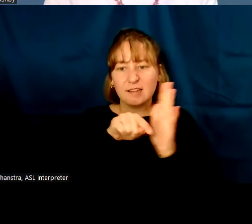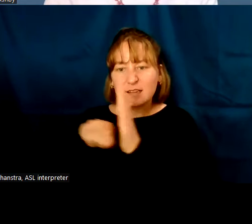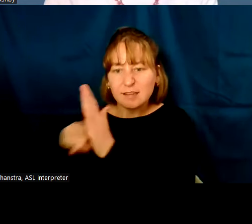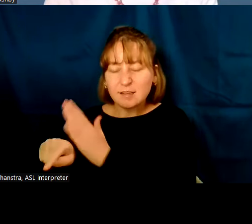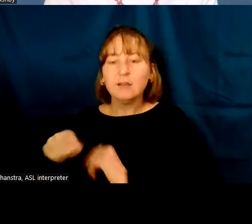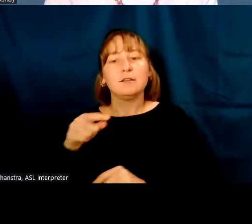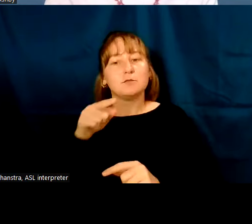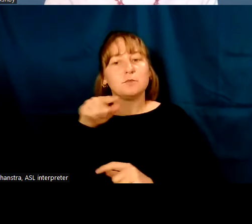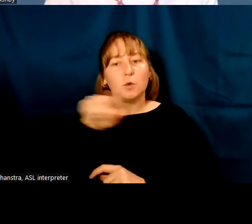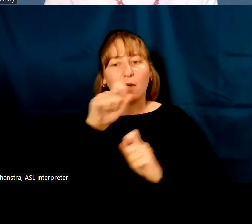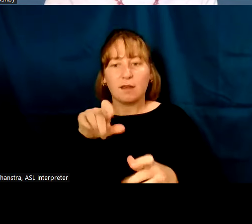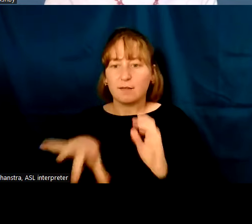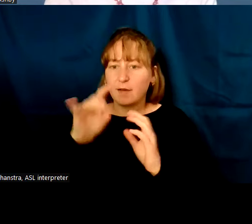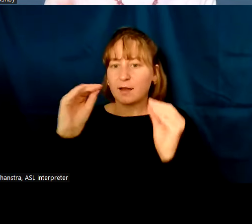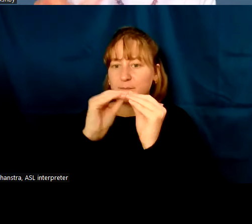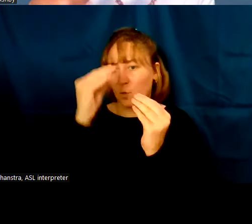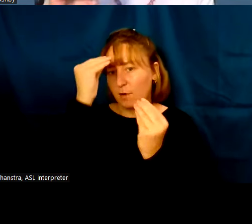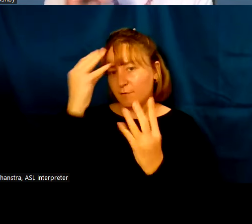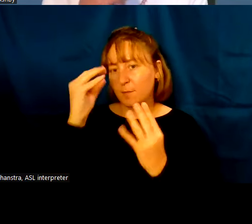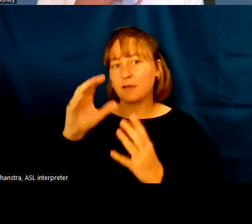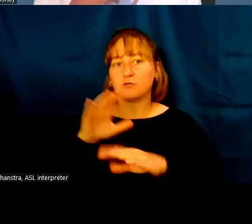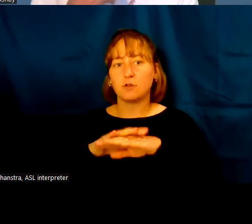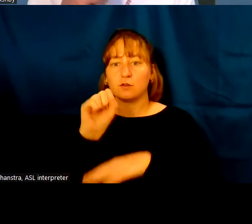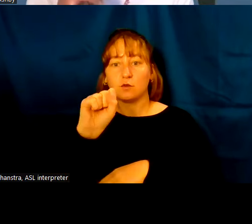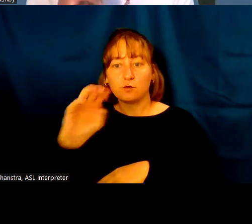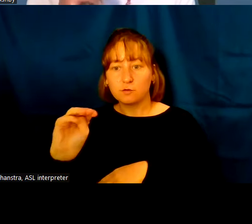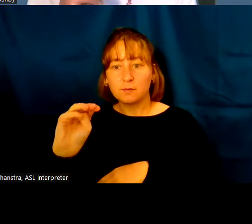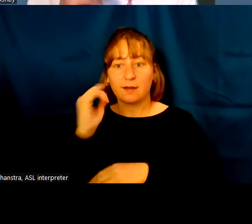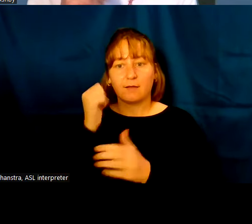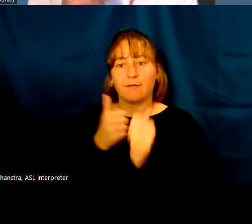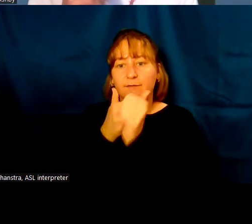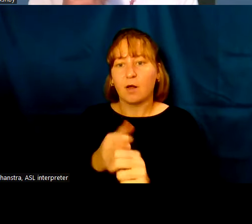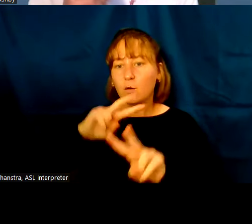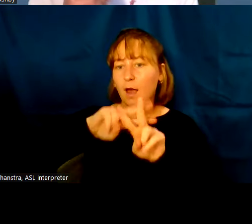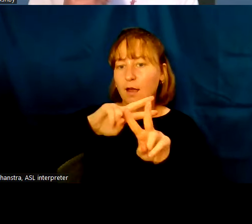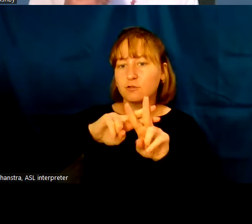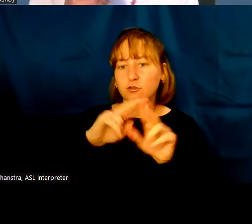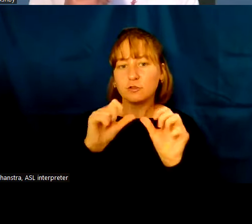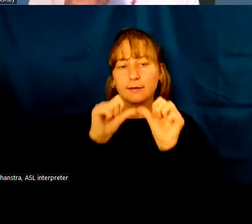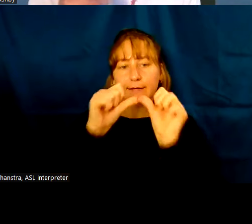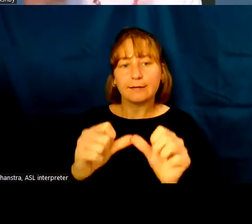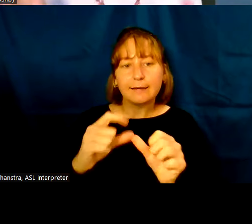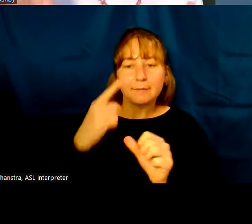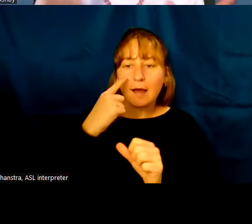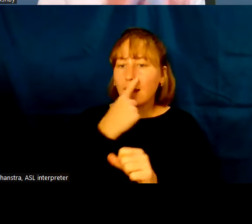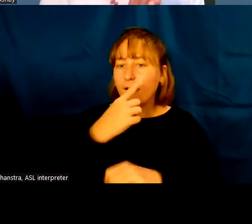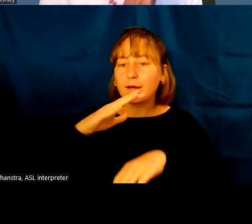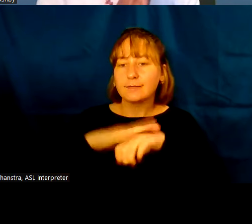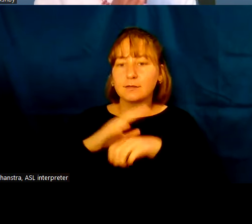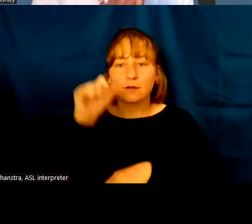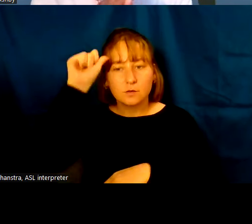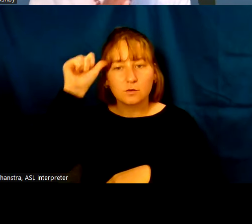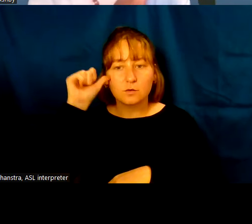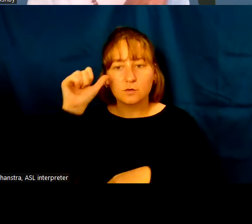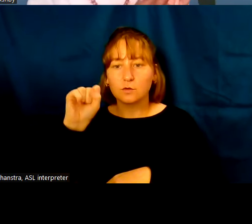more information on social media if you follow that hashtag keep eyes on Sudan. So I just will